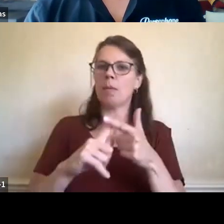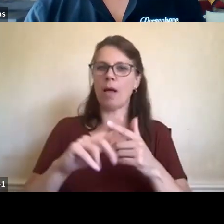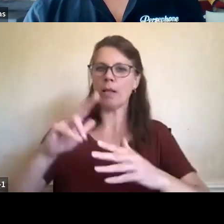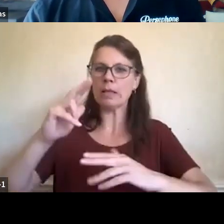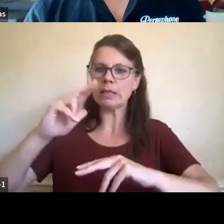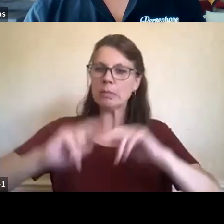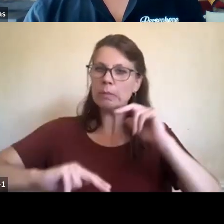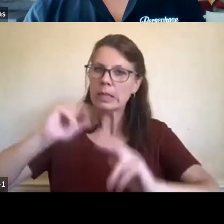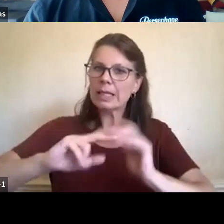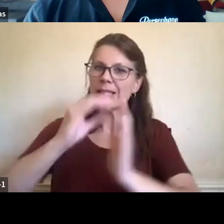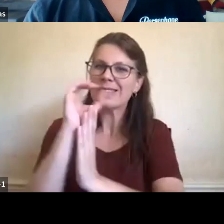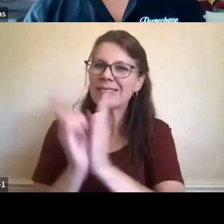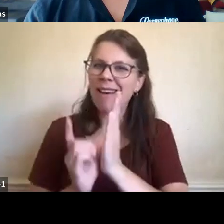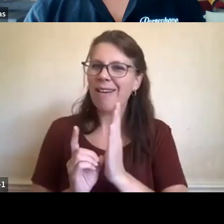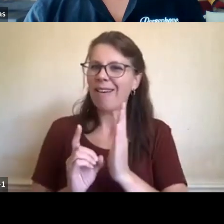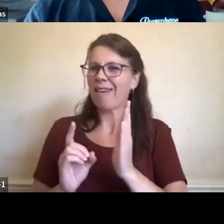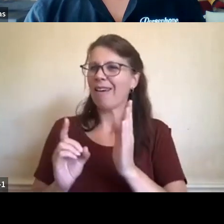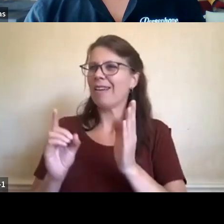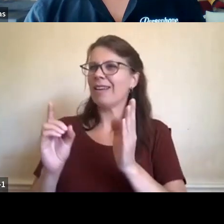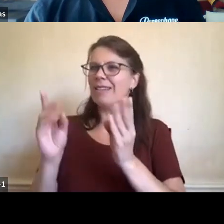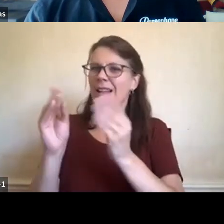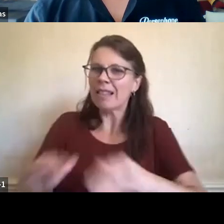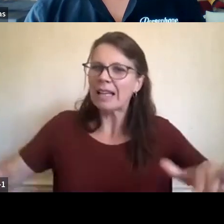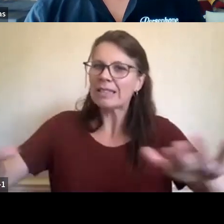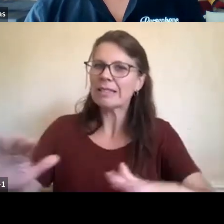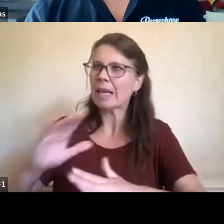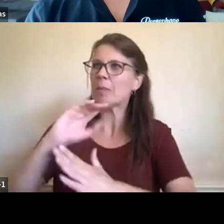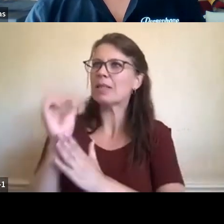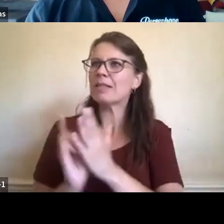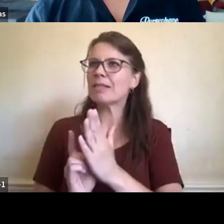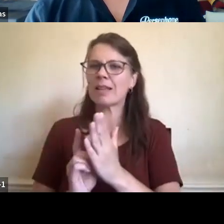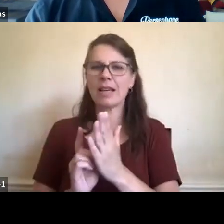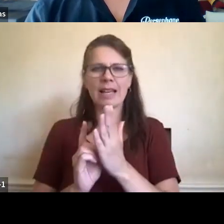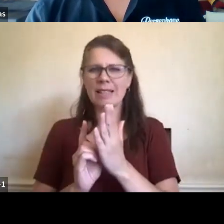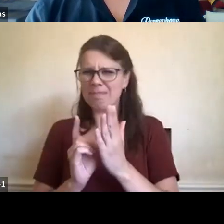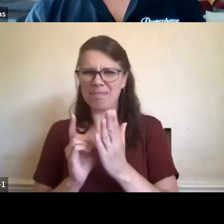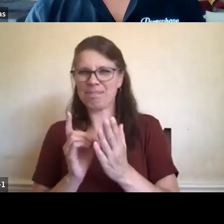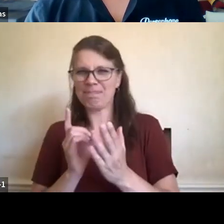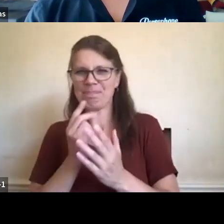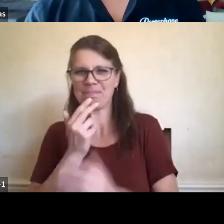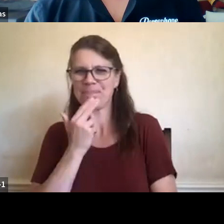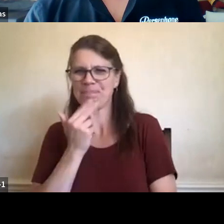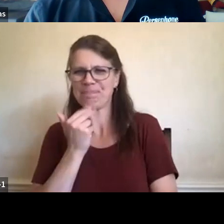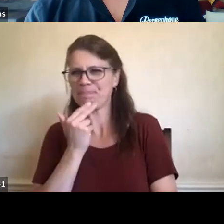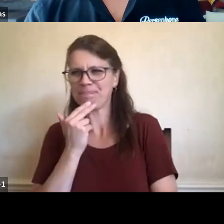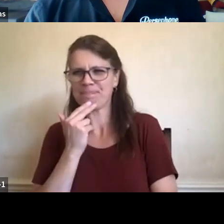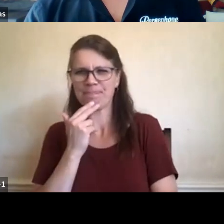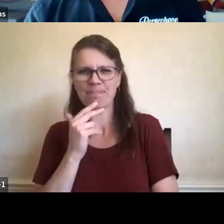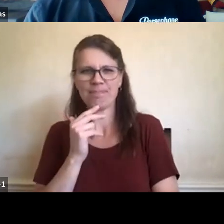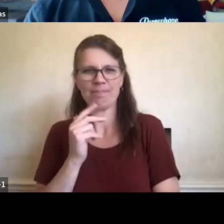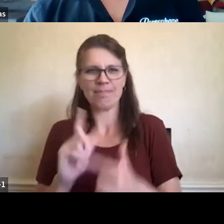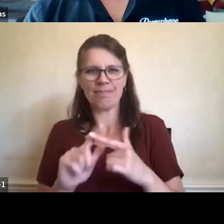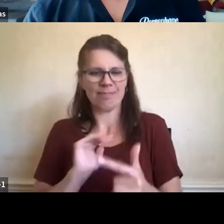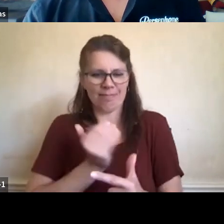design. And this is, this is part of the process. How can we best contribute to reconciliation in a